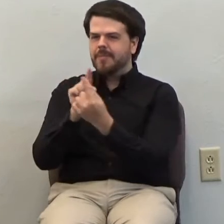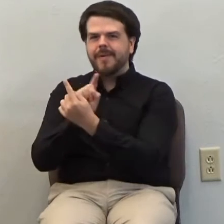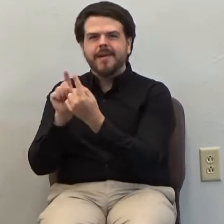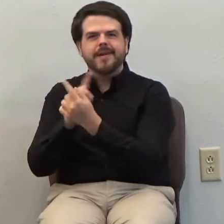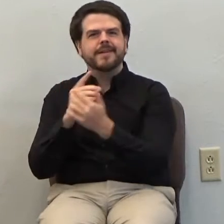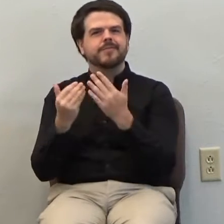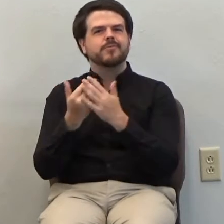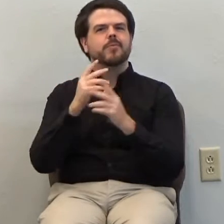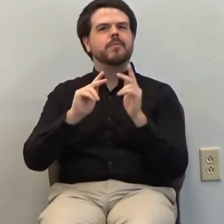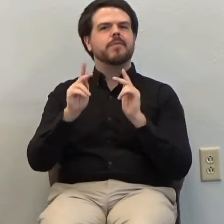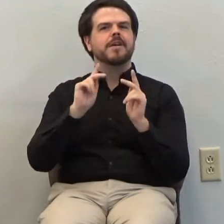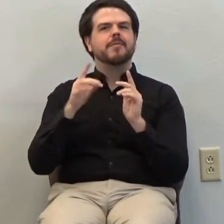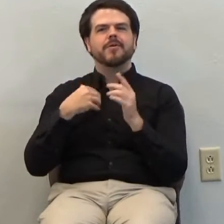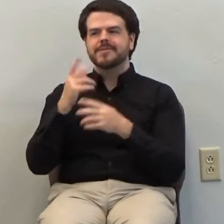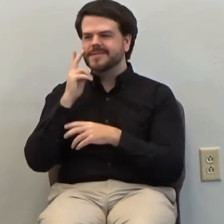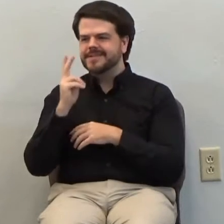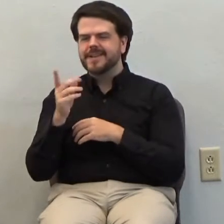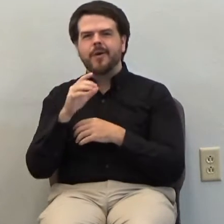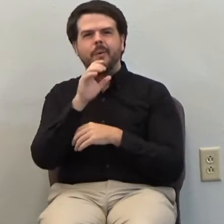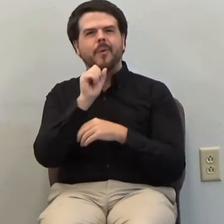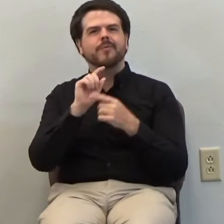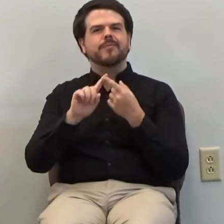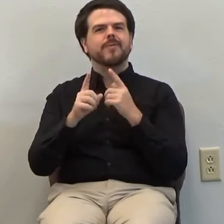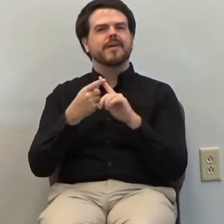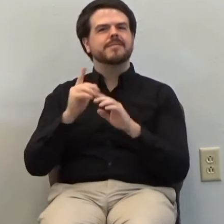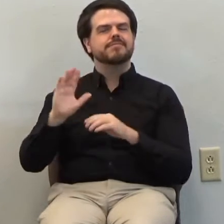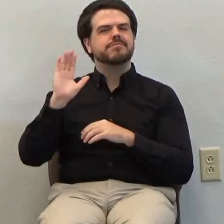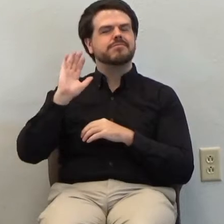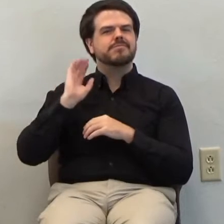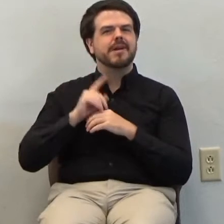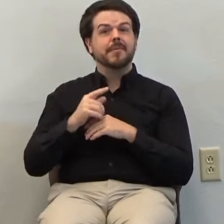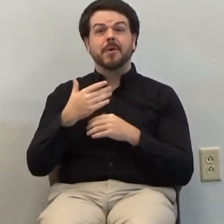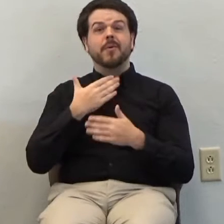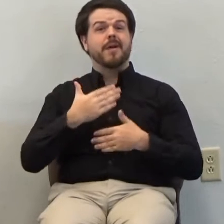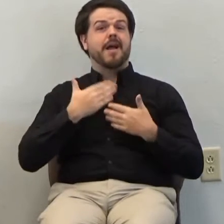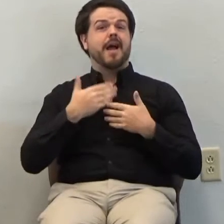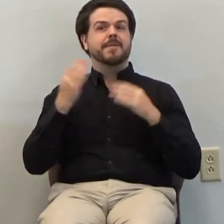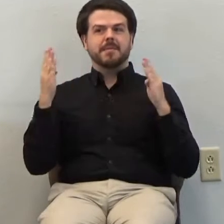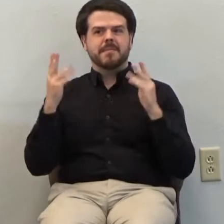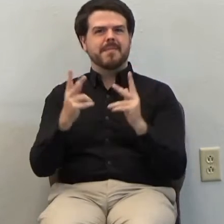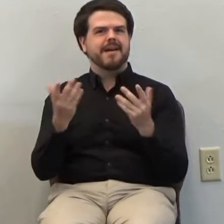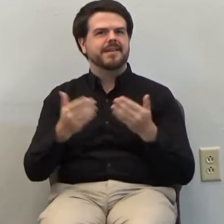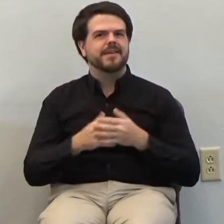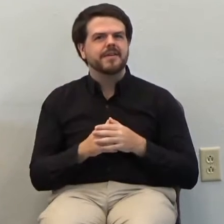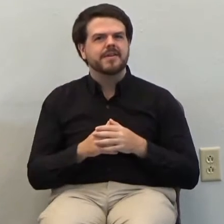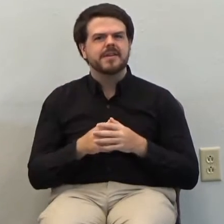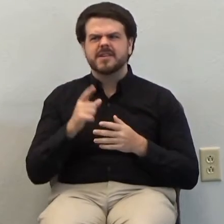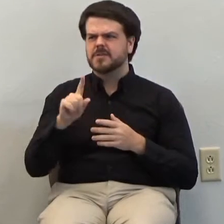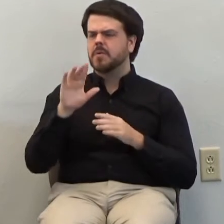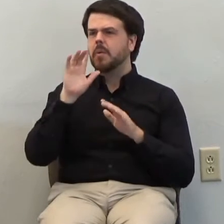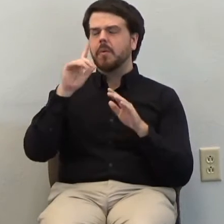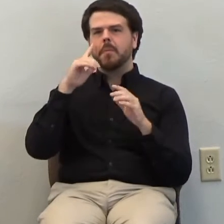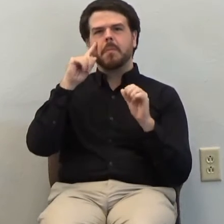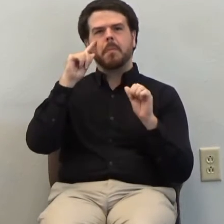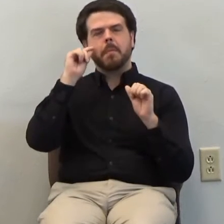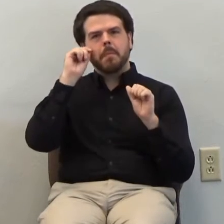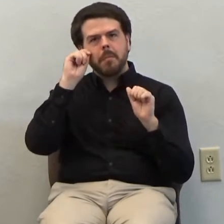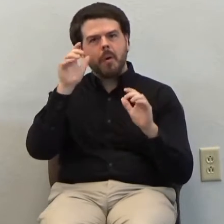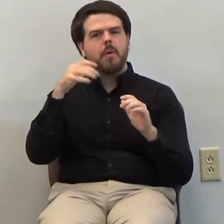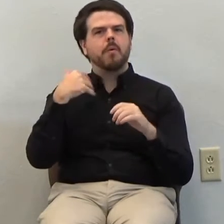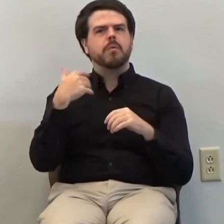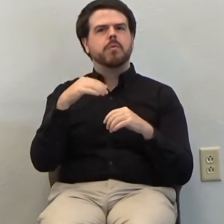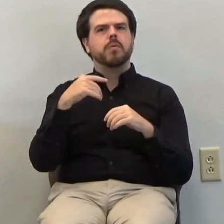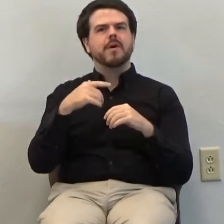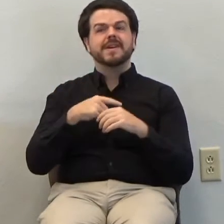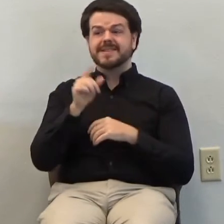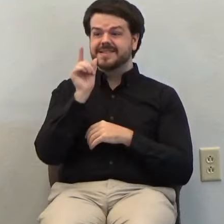friends. But we're really glad to be back. It's just amazing how much it's growing up there. I mean, San Antonio, New